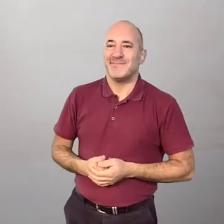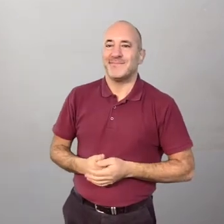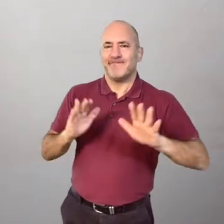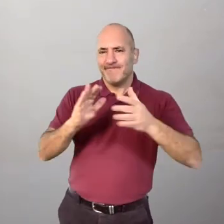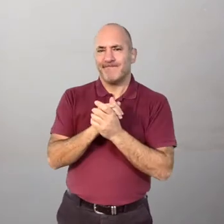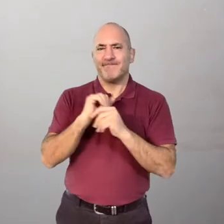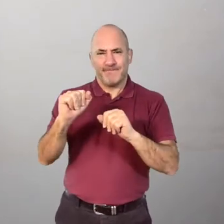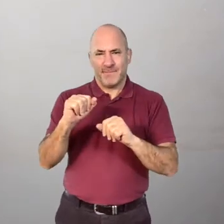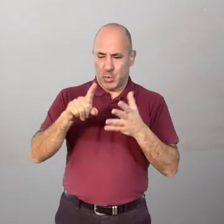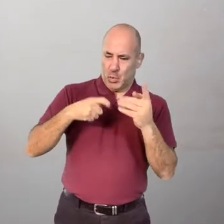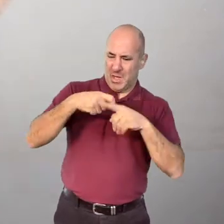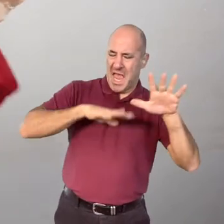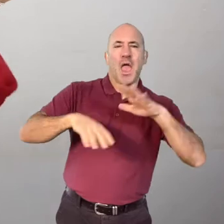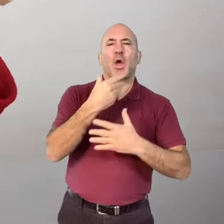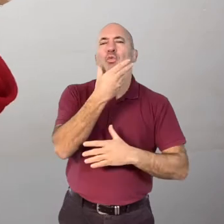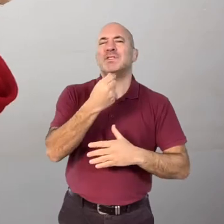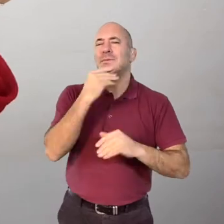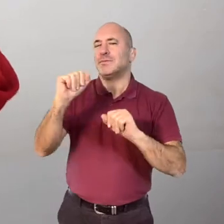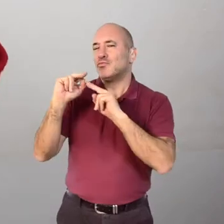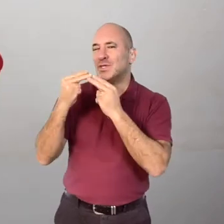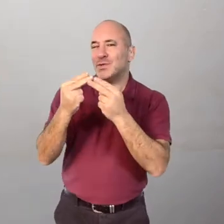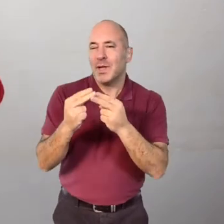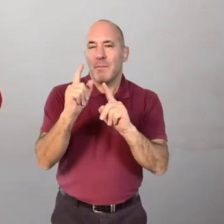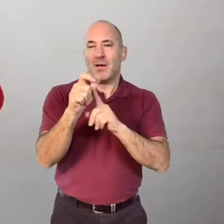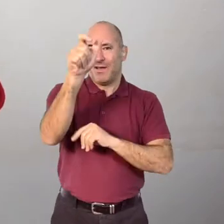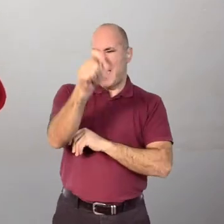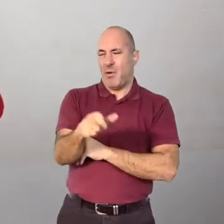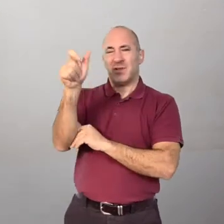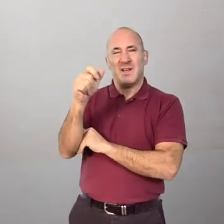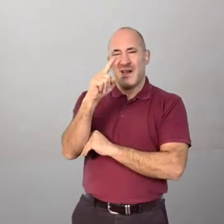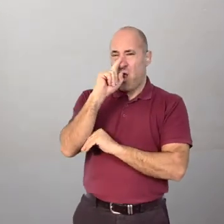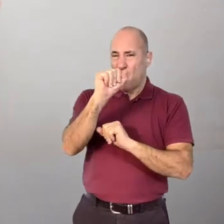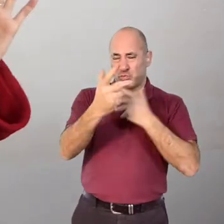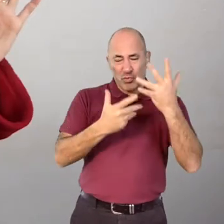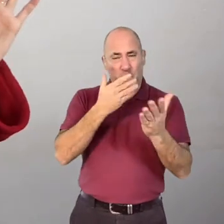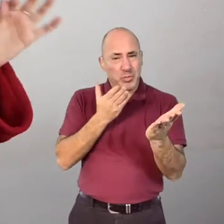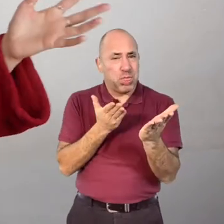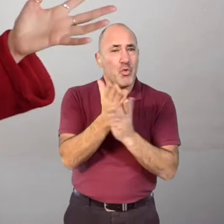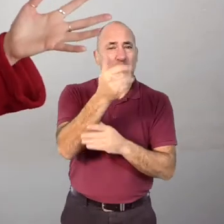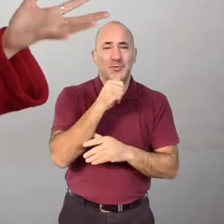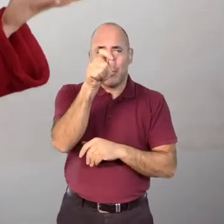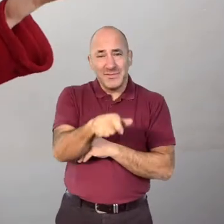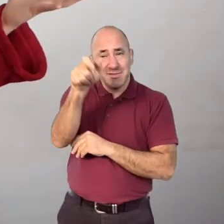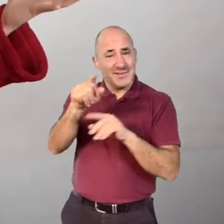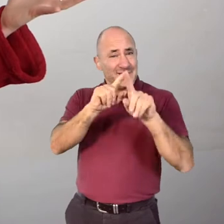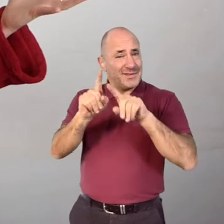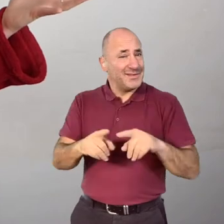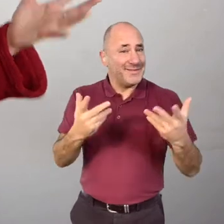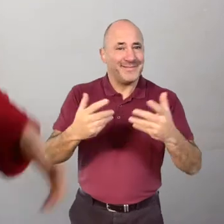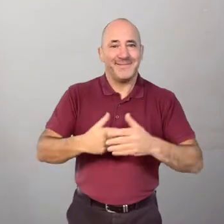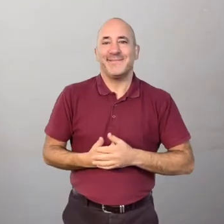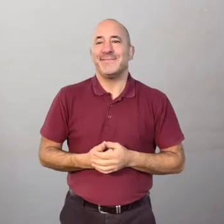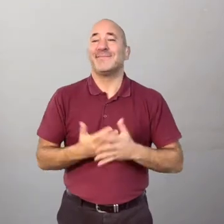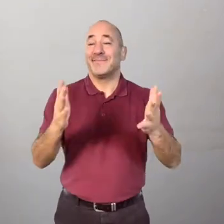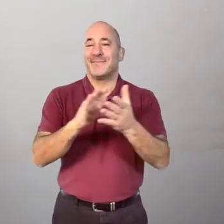although it's a Christmas tradition in the UK, the characters are usable throughout all of your stories.